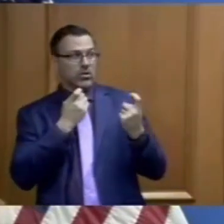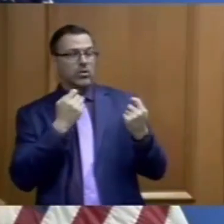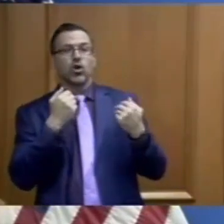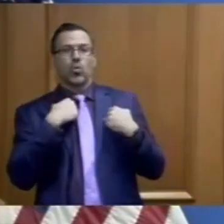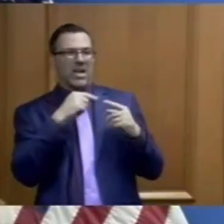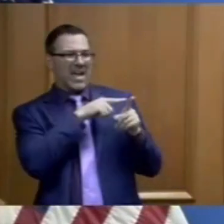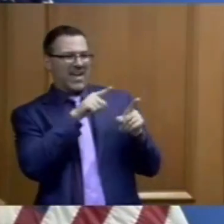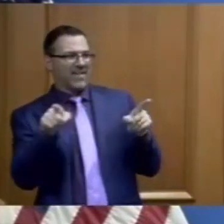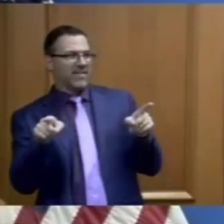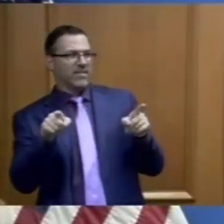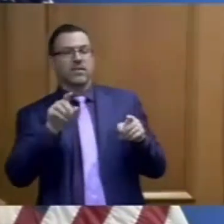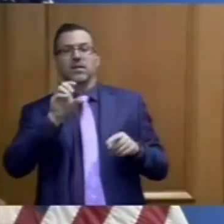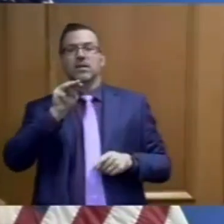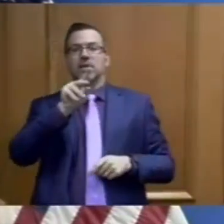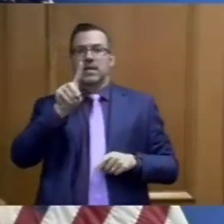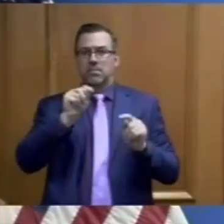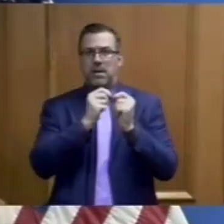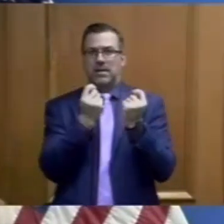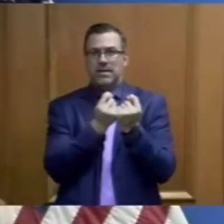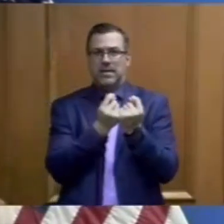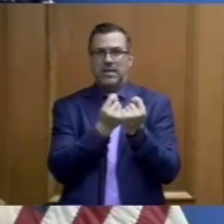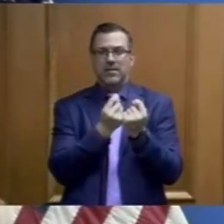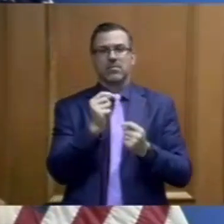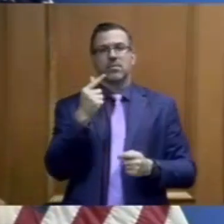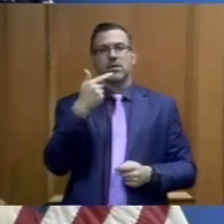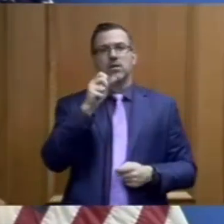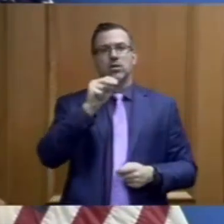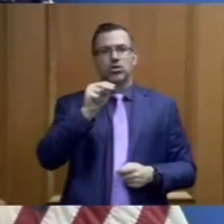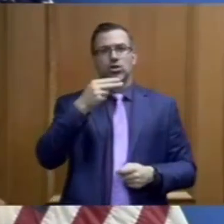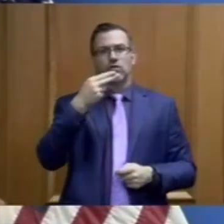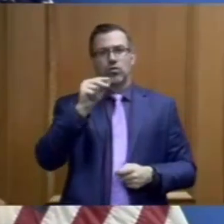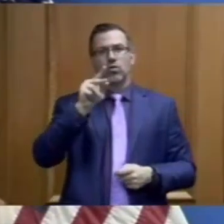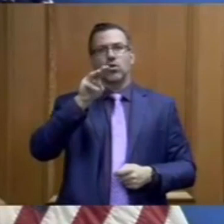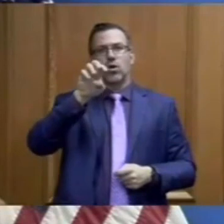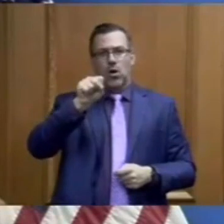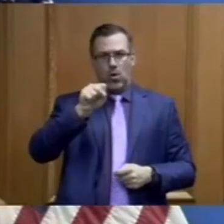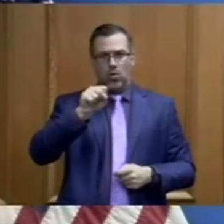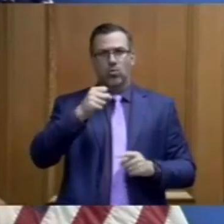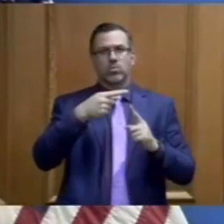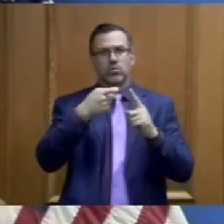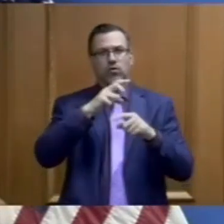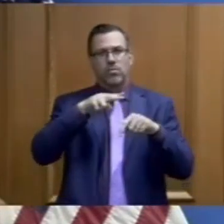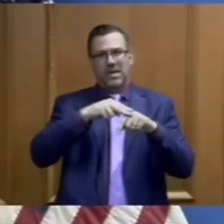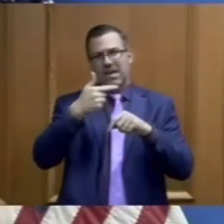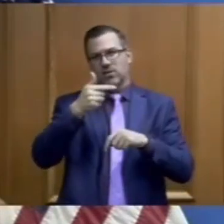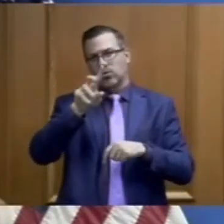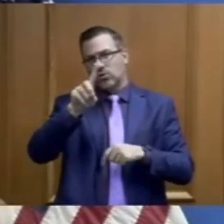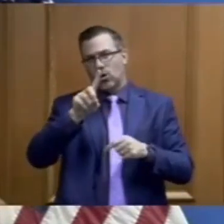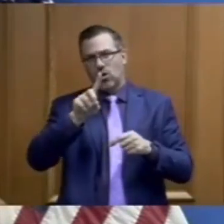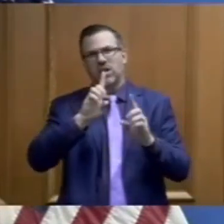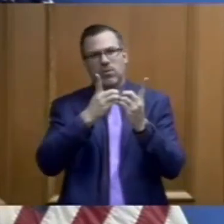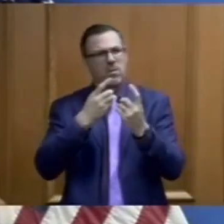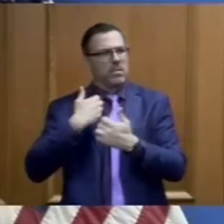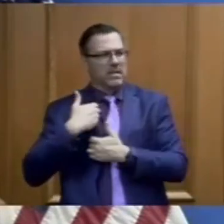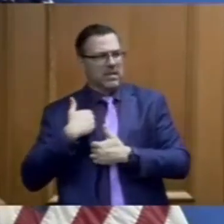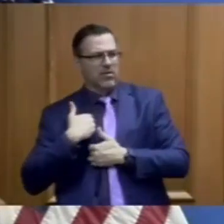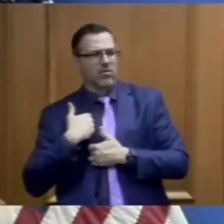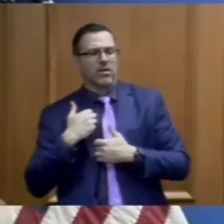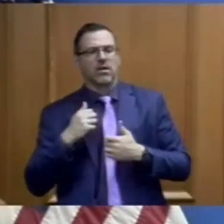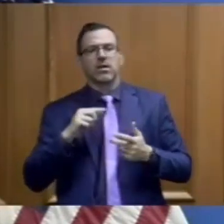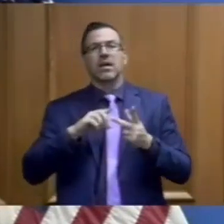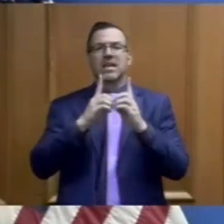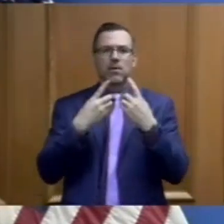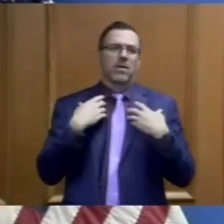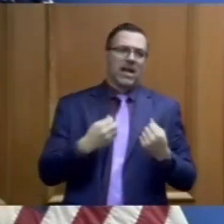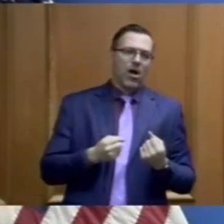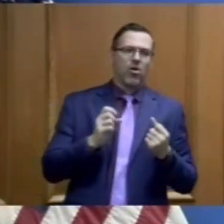unified command group here. General Holmes is here from National Guard for Department of Military, Department